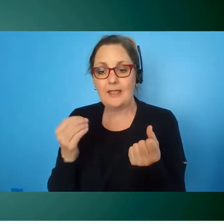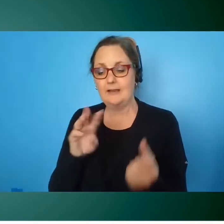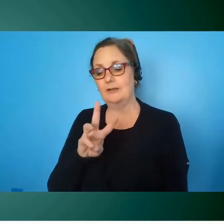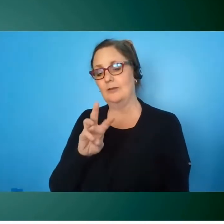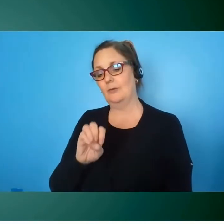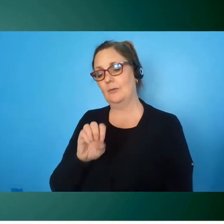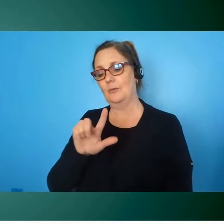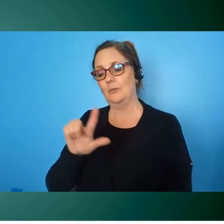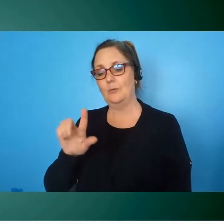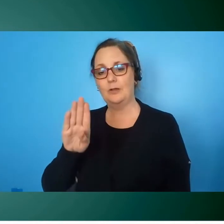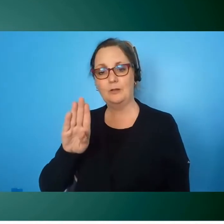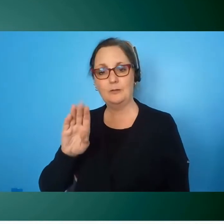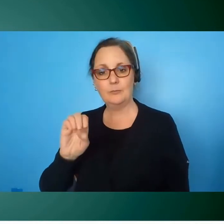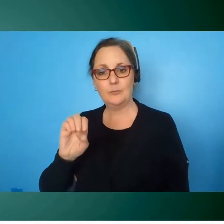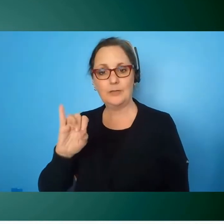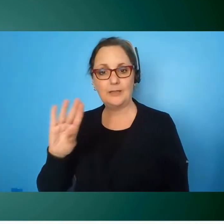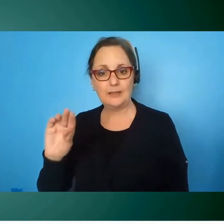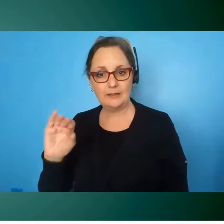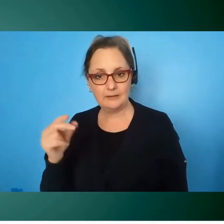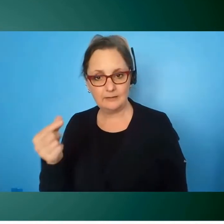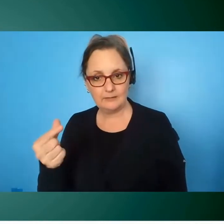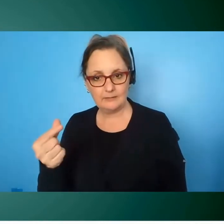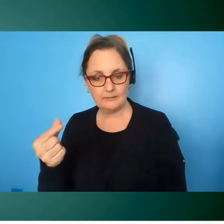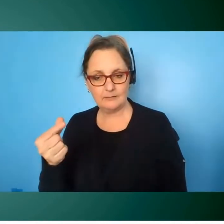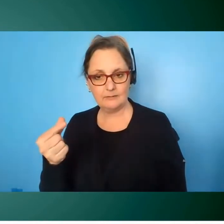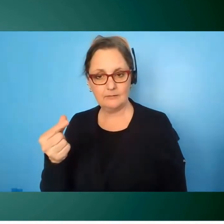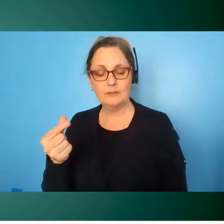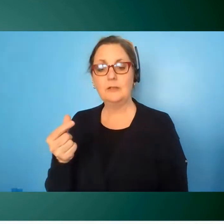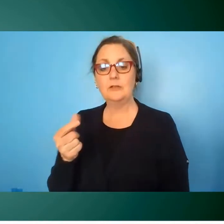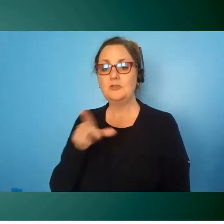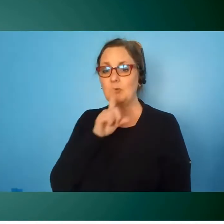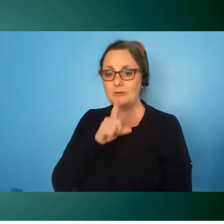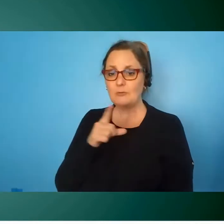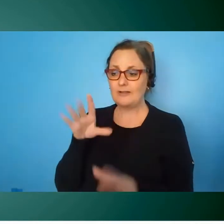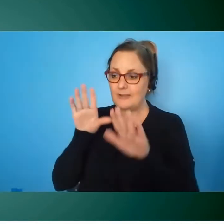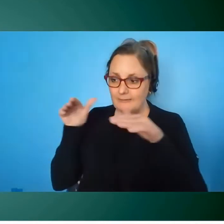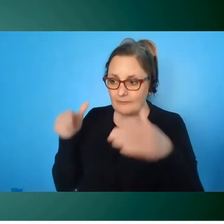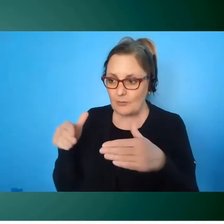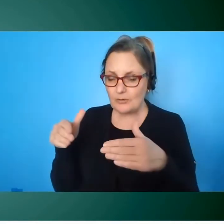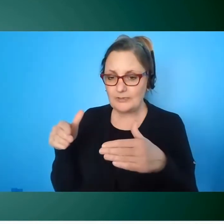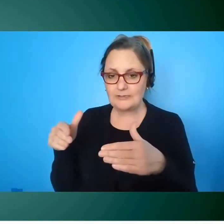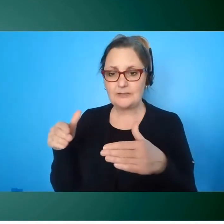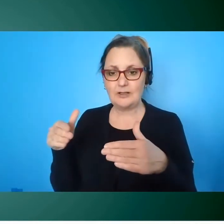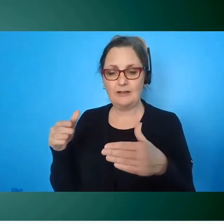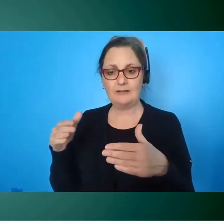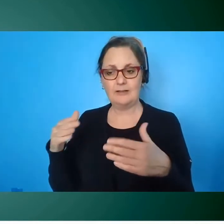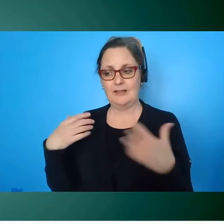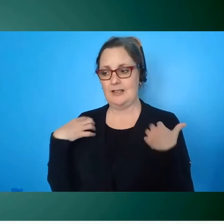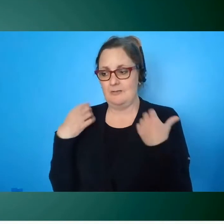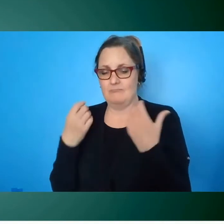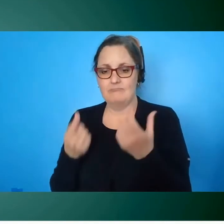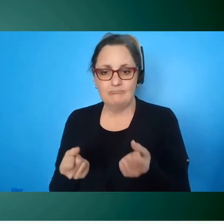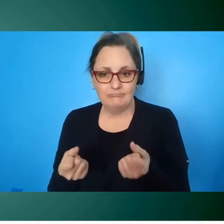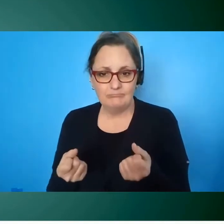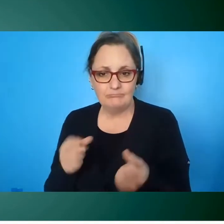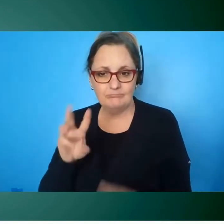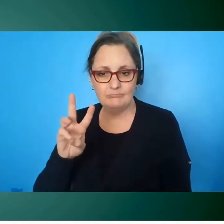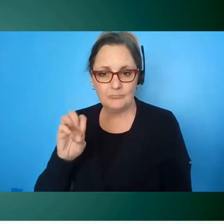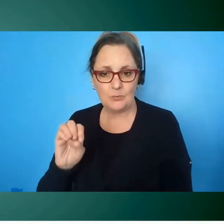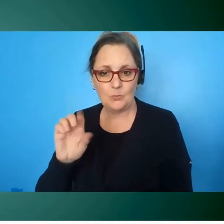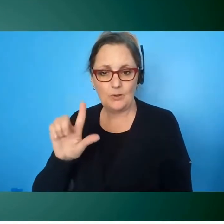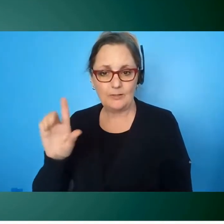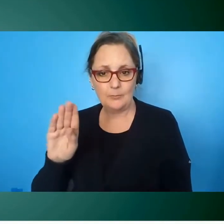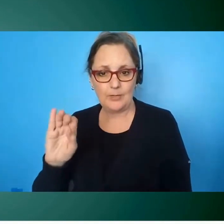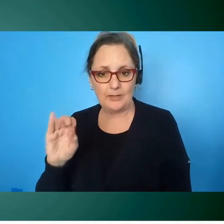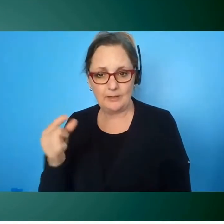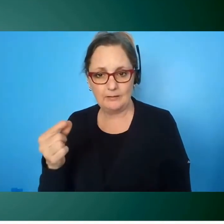us to really focus in um to talk about well-being on a very different scale every employee is given five days for their own well